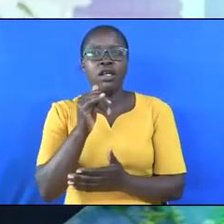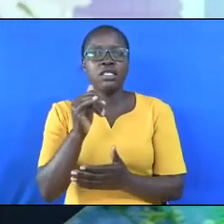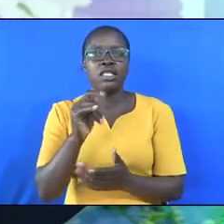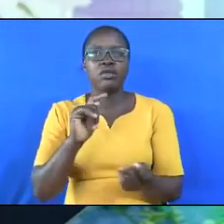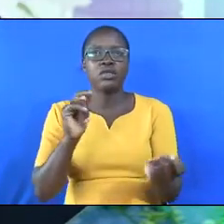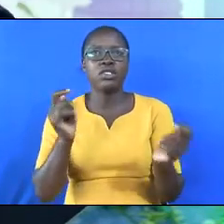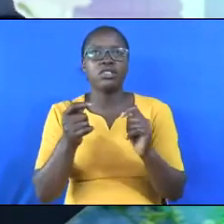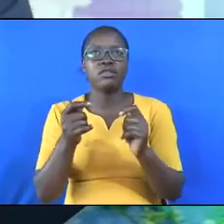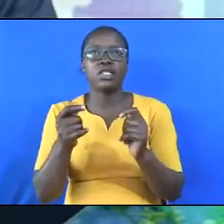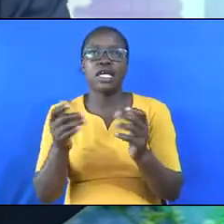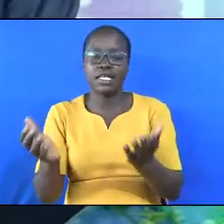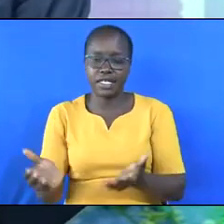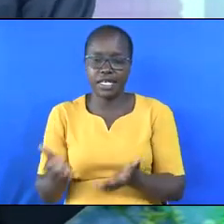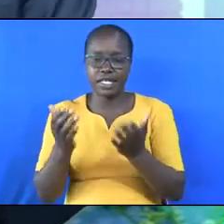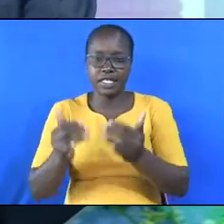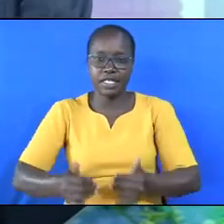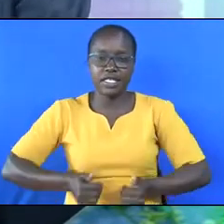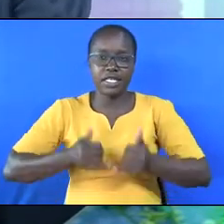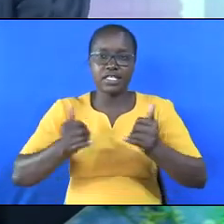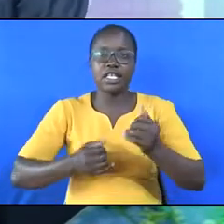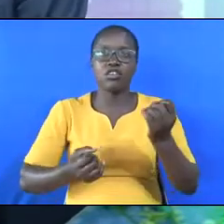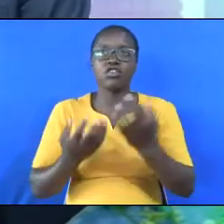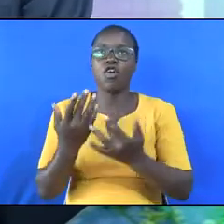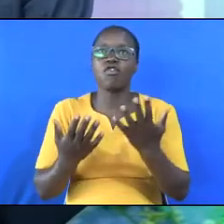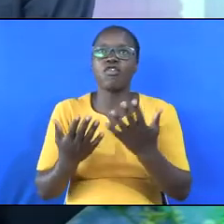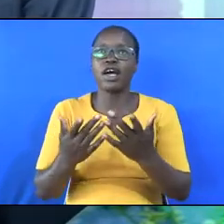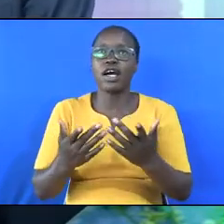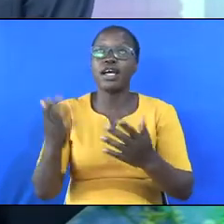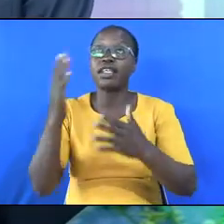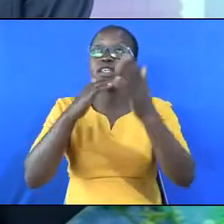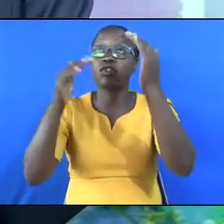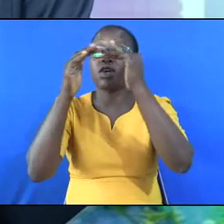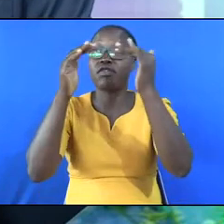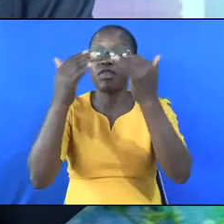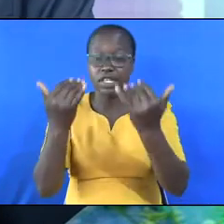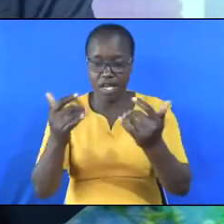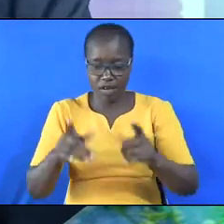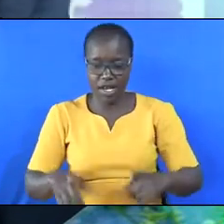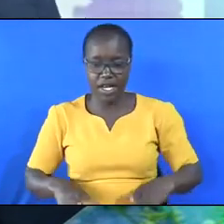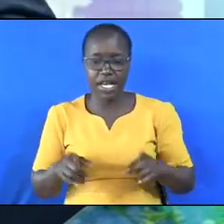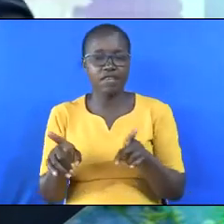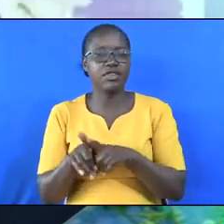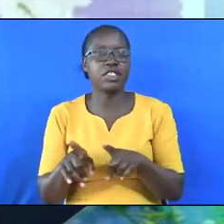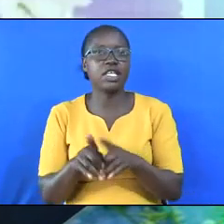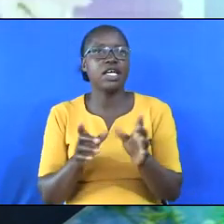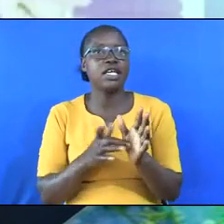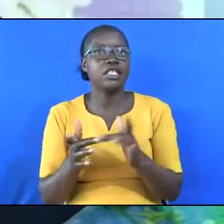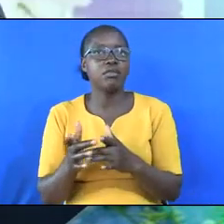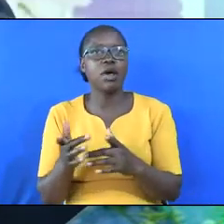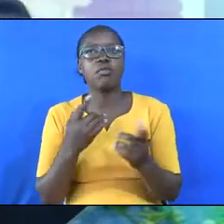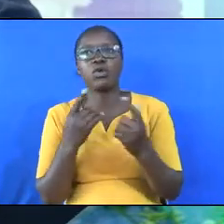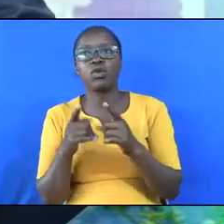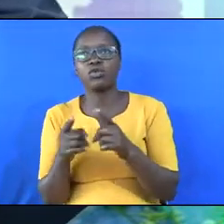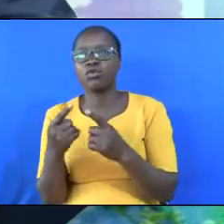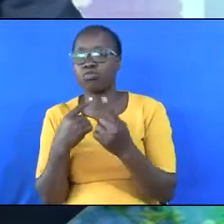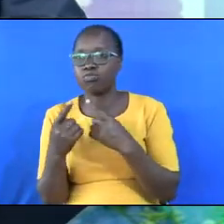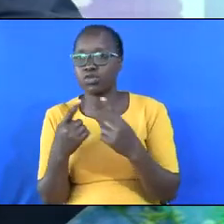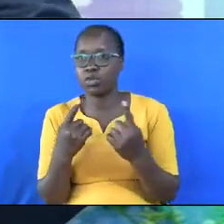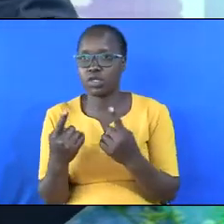chariot of fire, and Elijah is in heaven, and is alive today. The Bible also talks about,